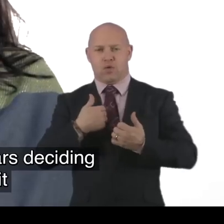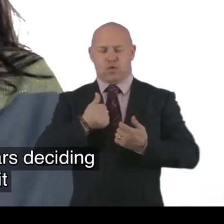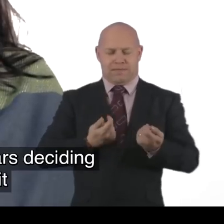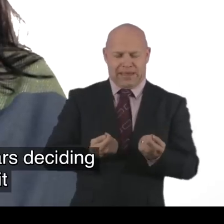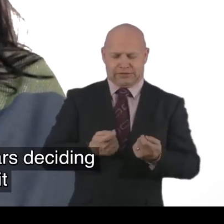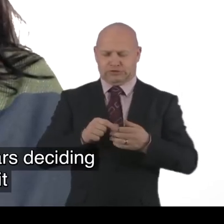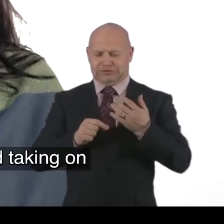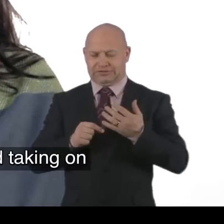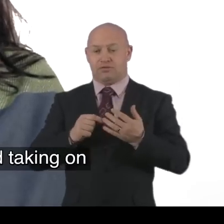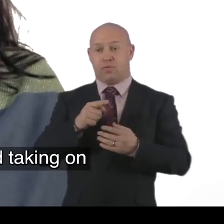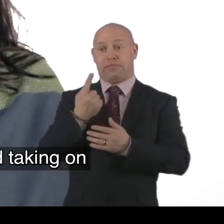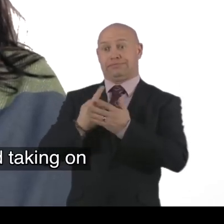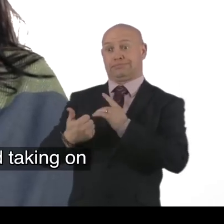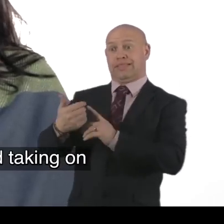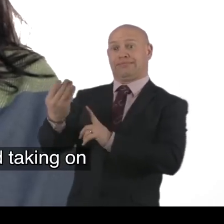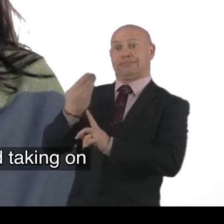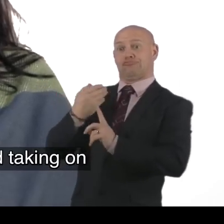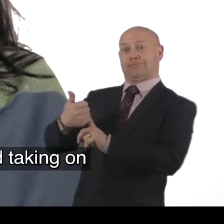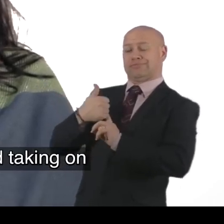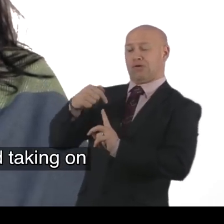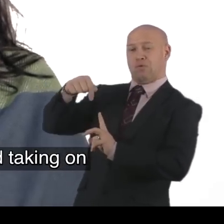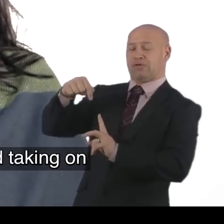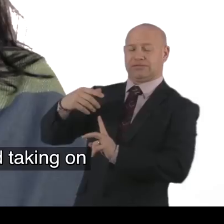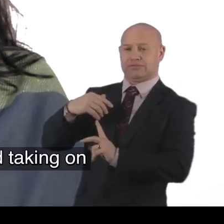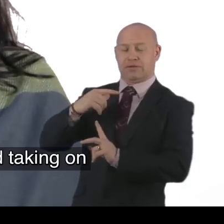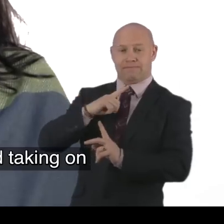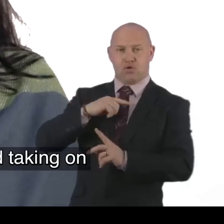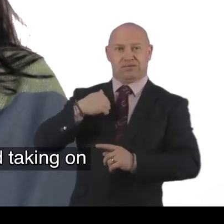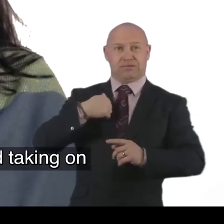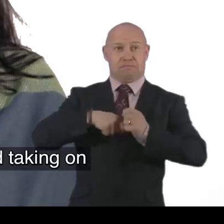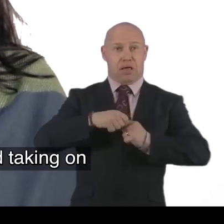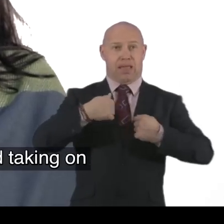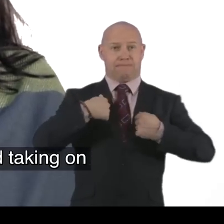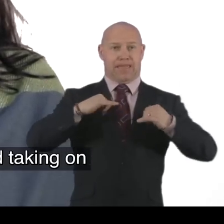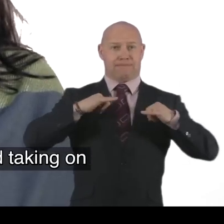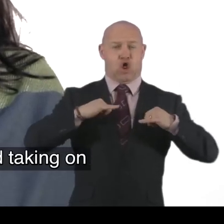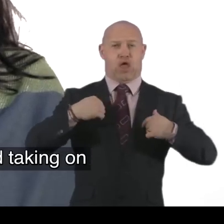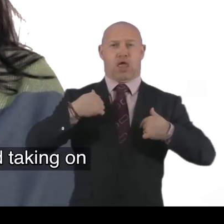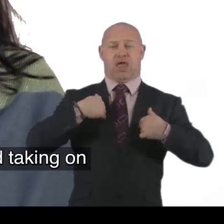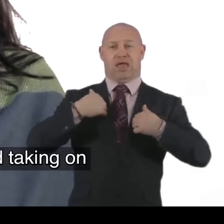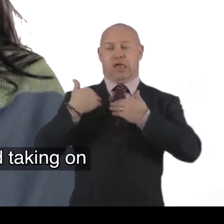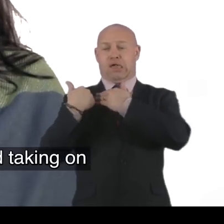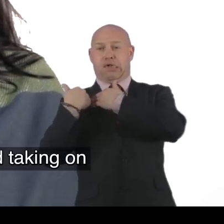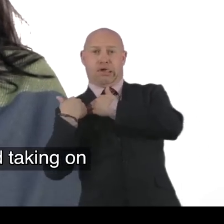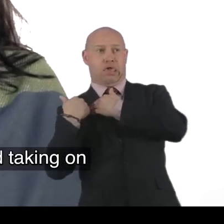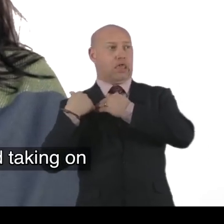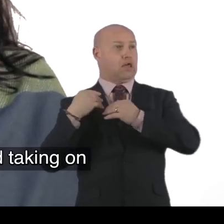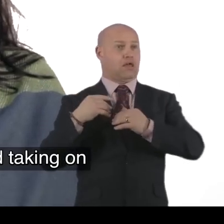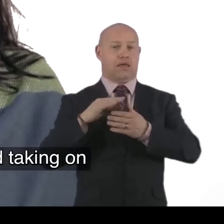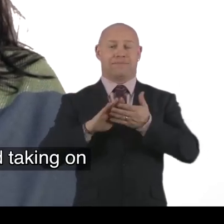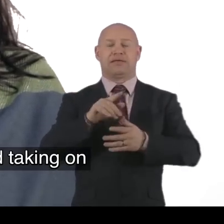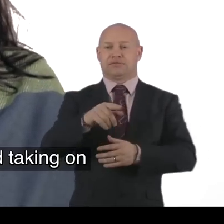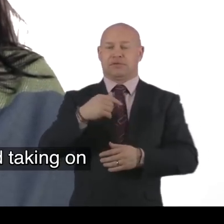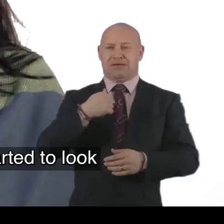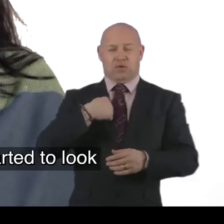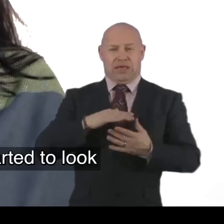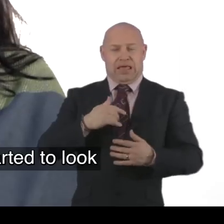Whether we were going to manage it. And would we do it. And certainly self directed support. Because. You know. was. Being an employer. And. Taking on other